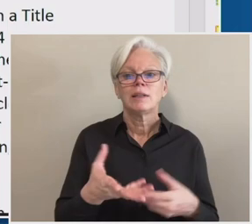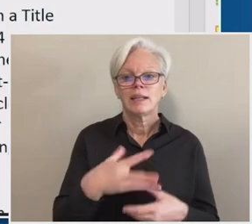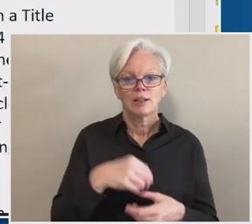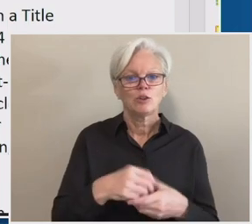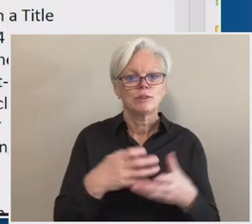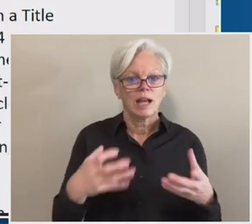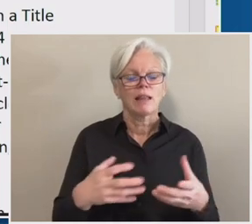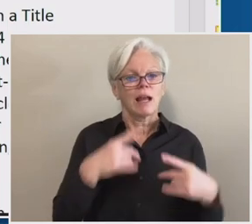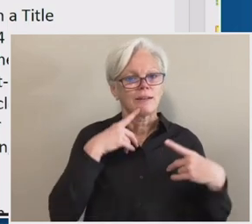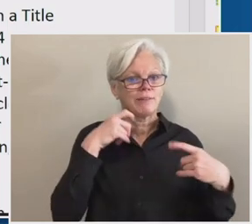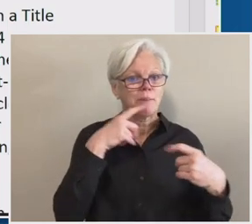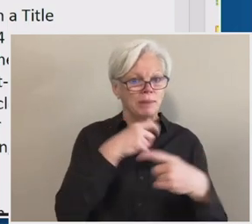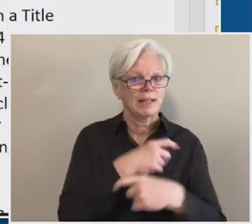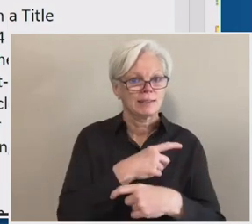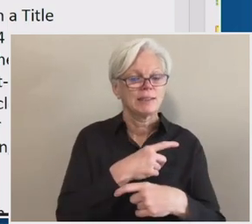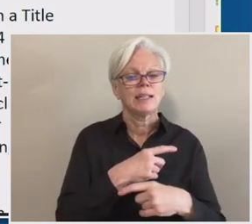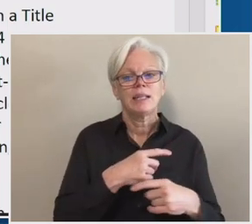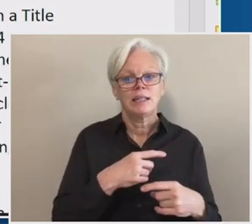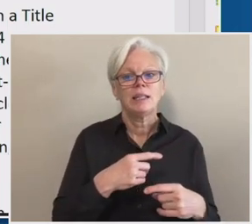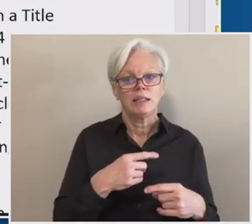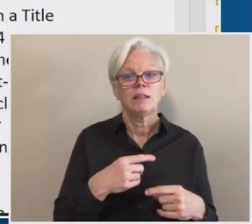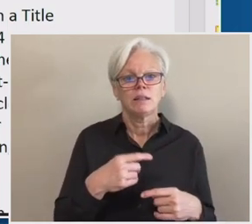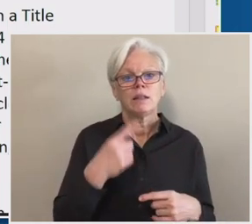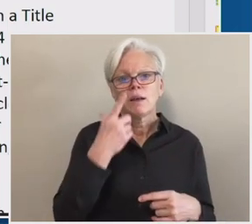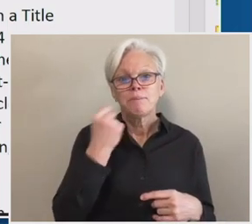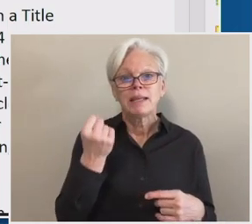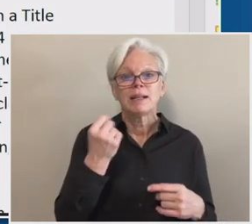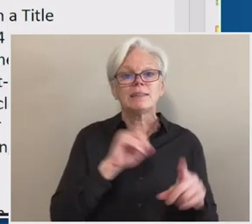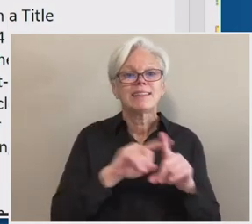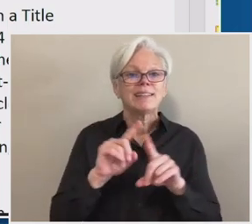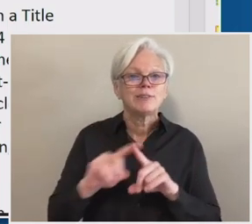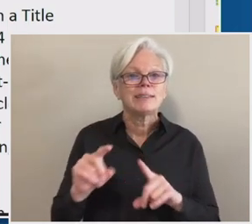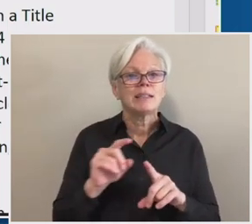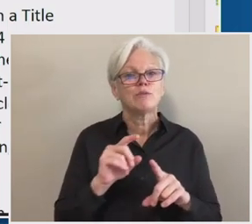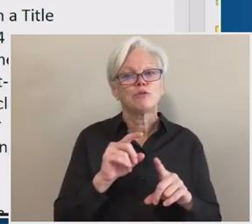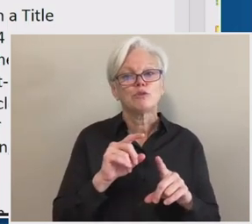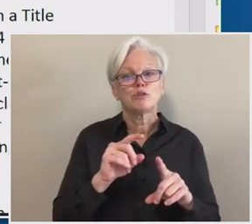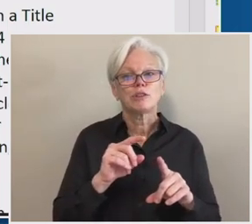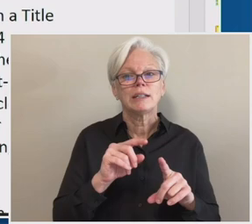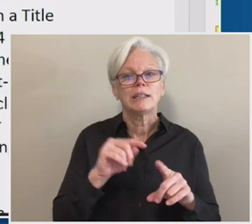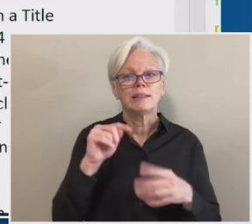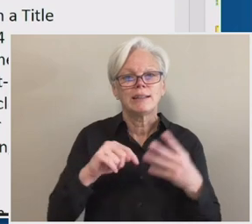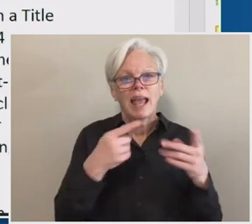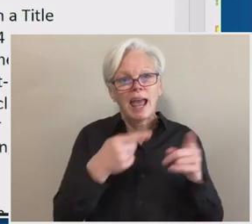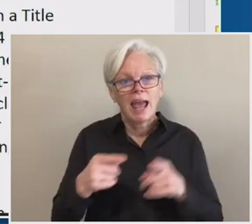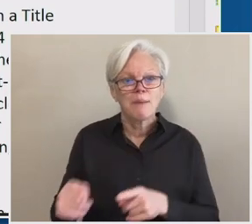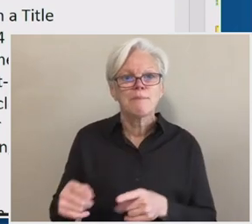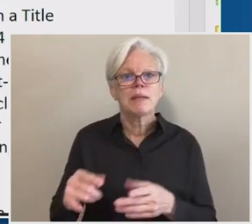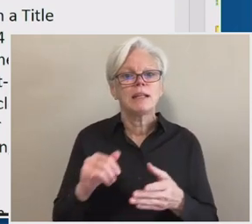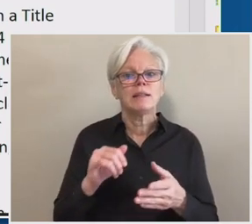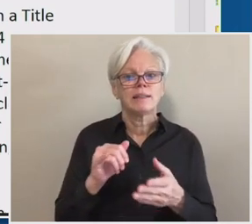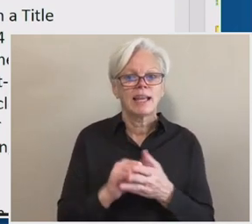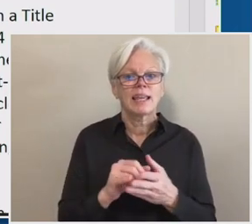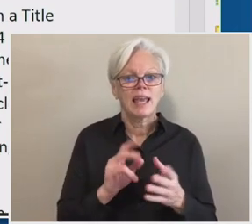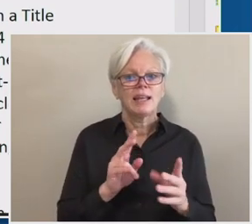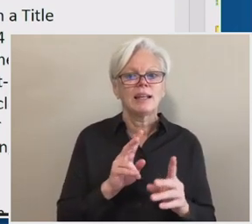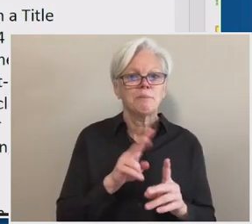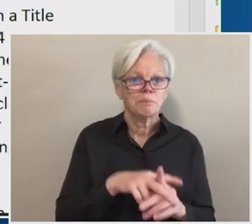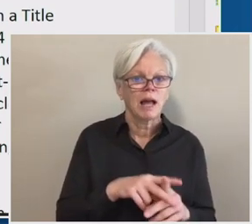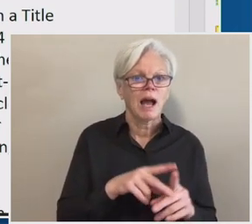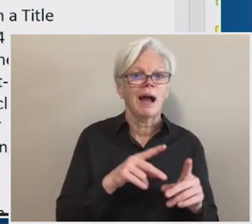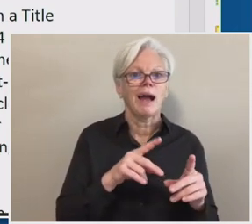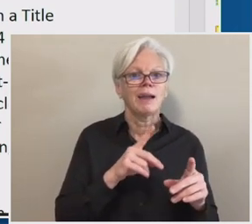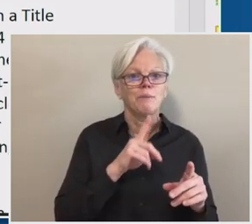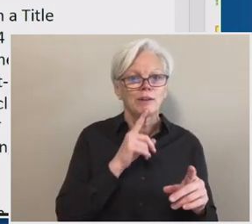complexity, uh, because there are many different circumstances that can actually apply in practice. Um, they,